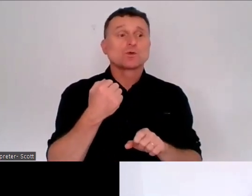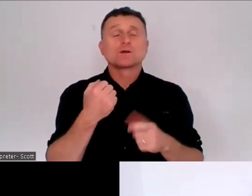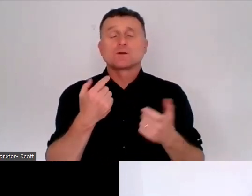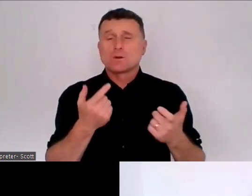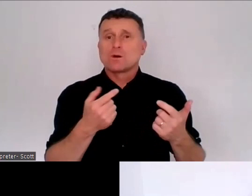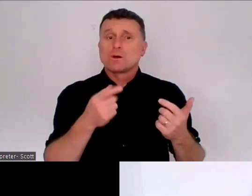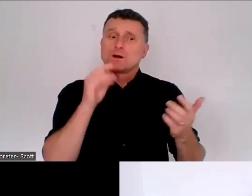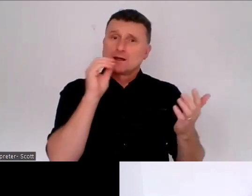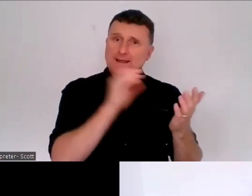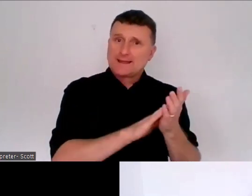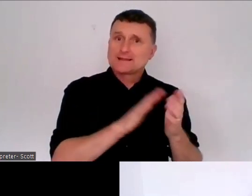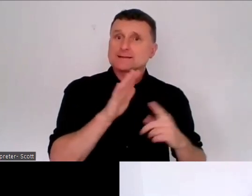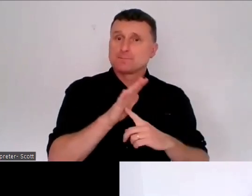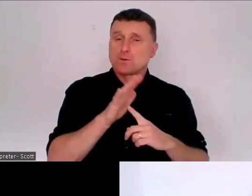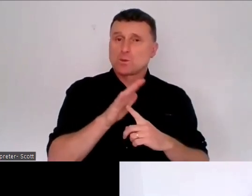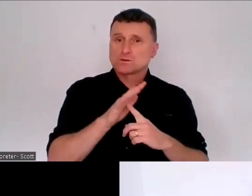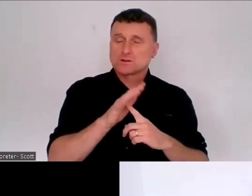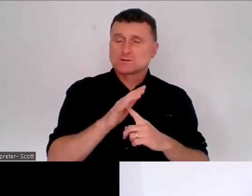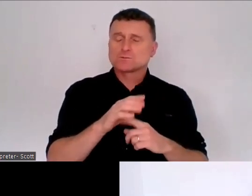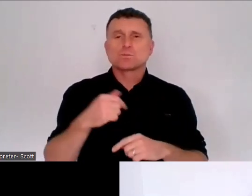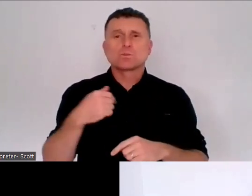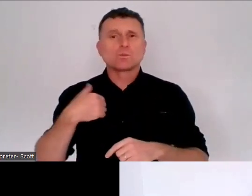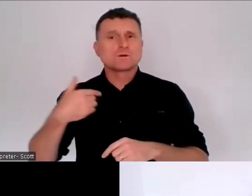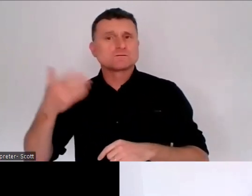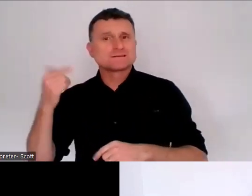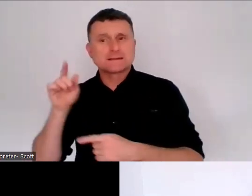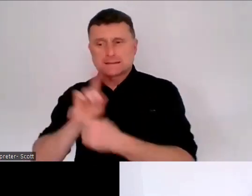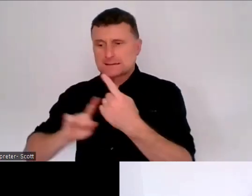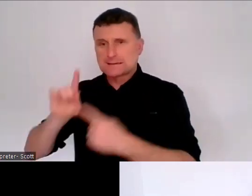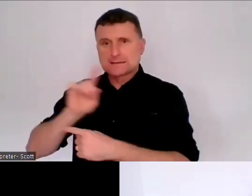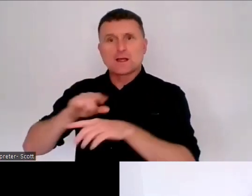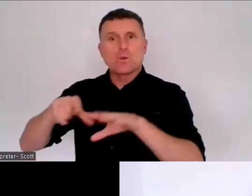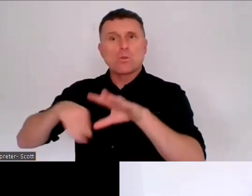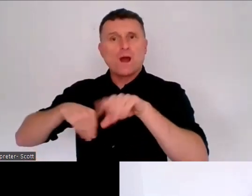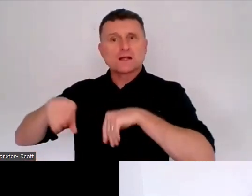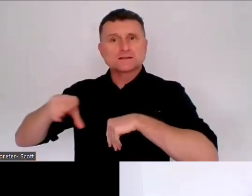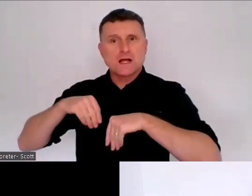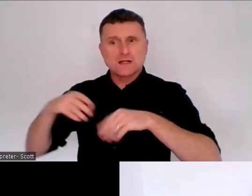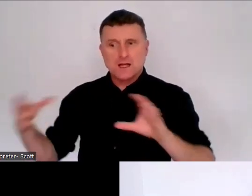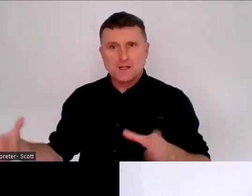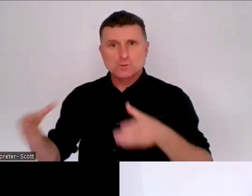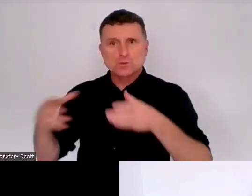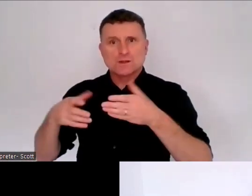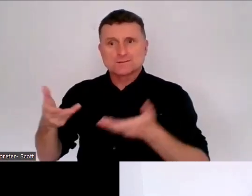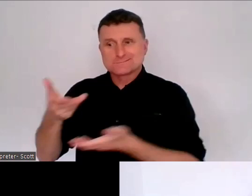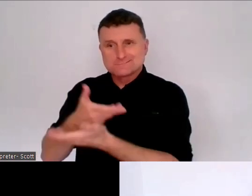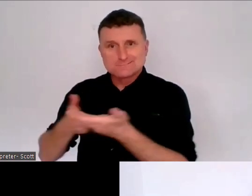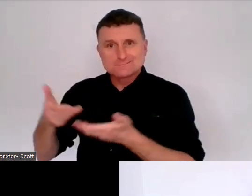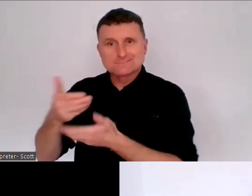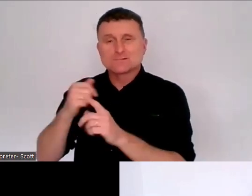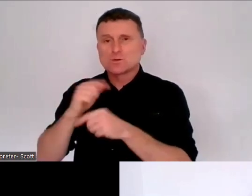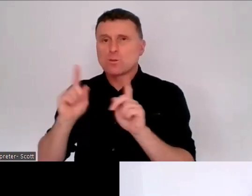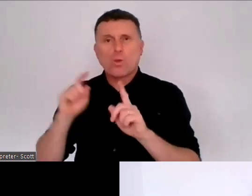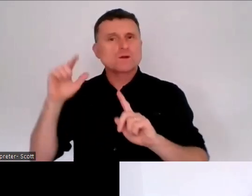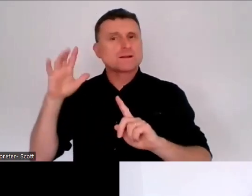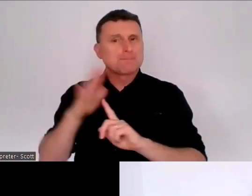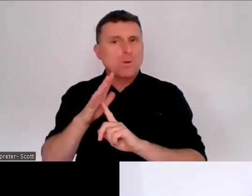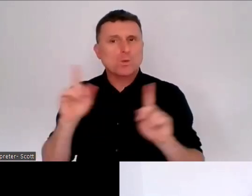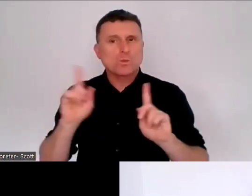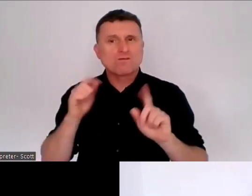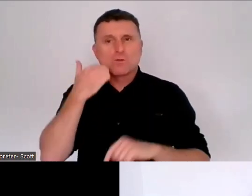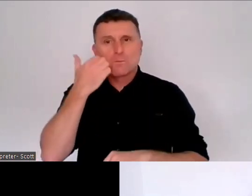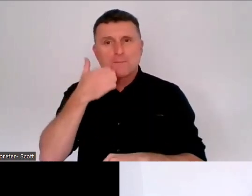identified at Warnanga that we held earlier this year. And we asked whether these are the most relevant